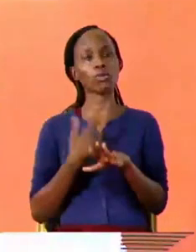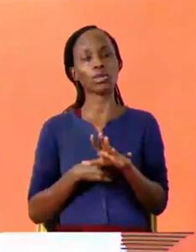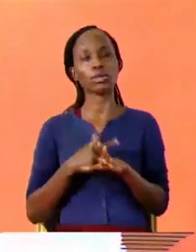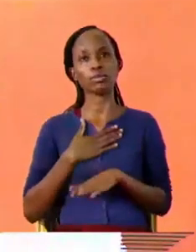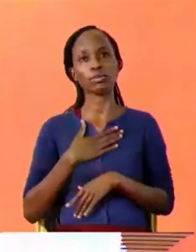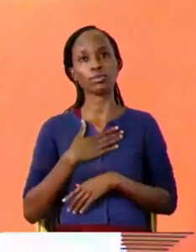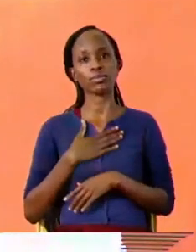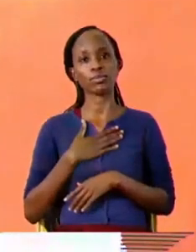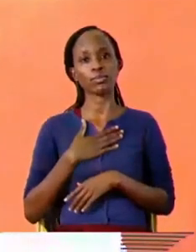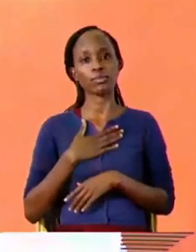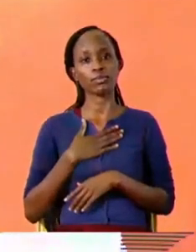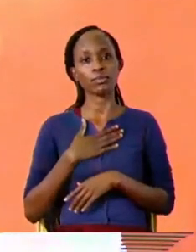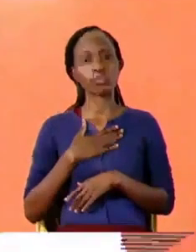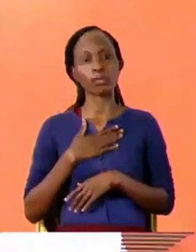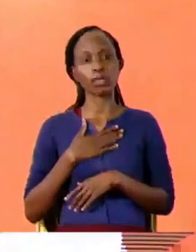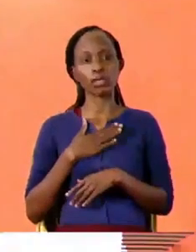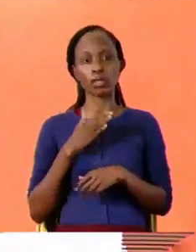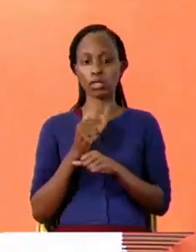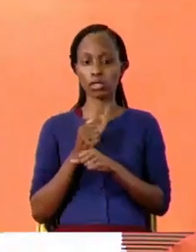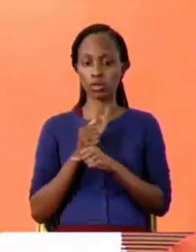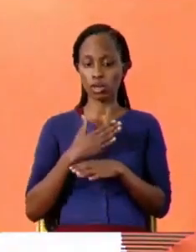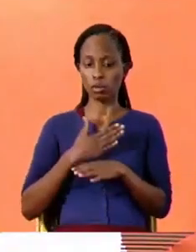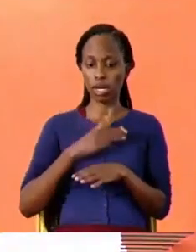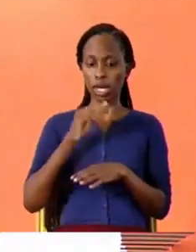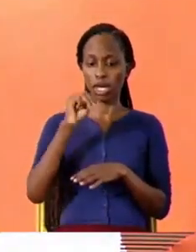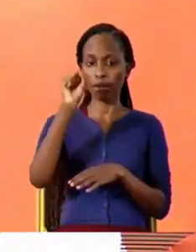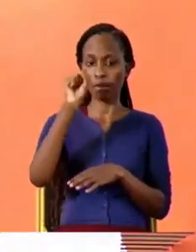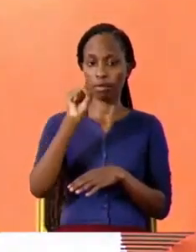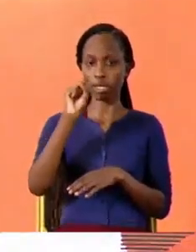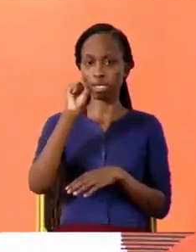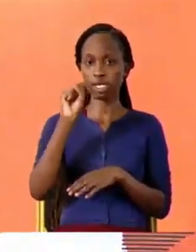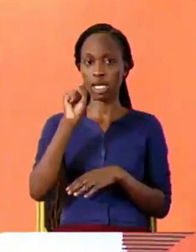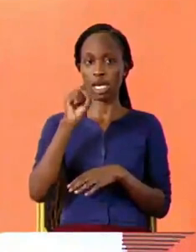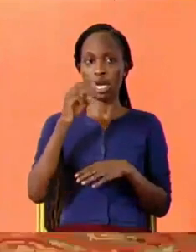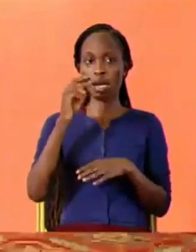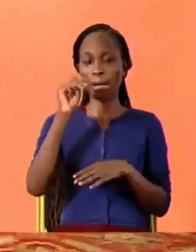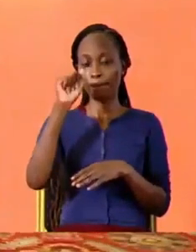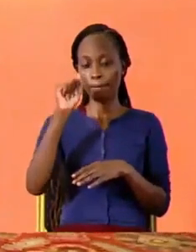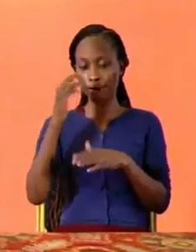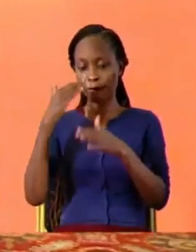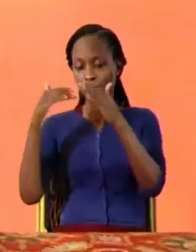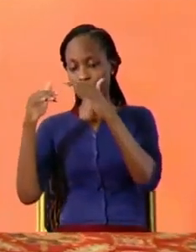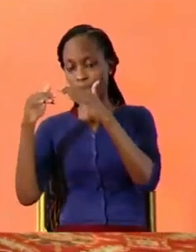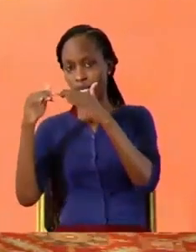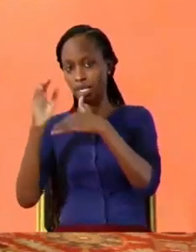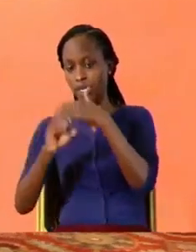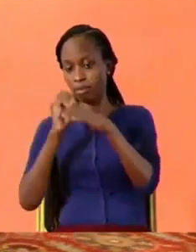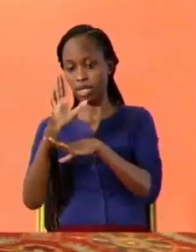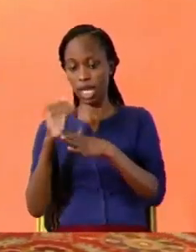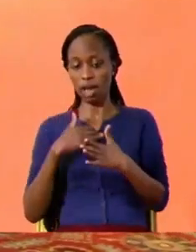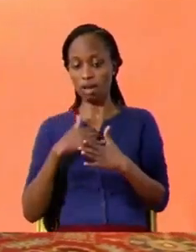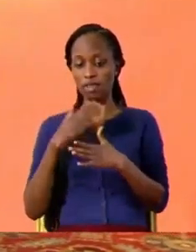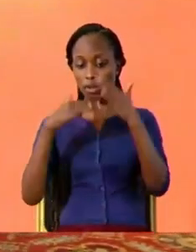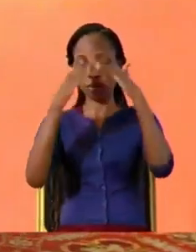MSc in journalism and media studies there was this one professor that would come to class